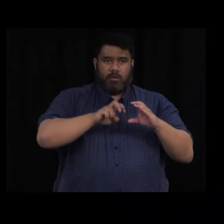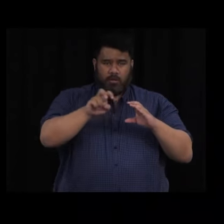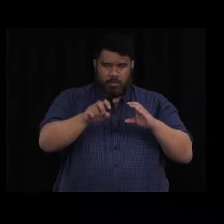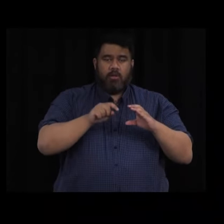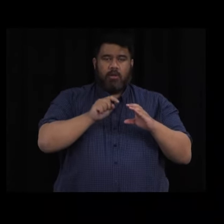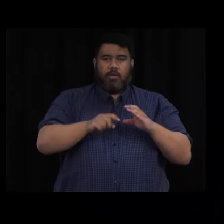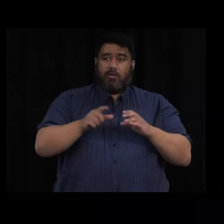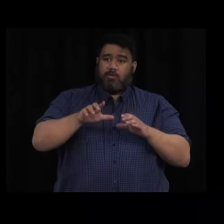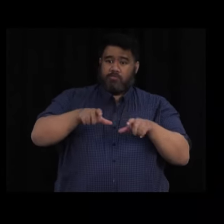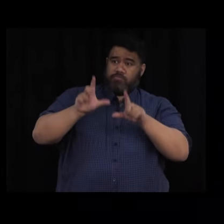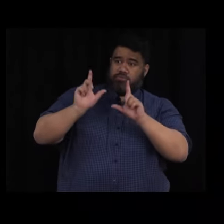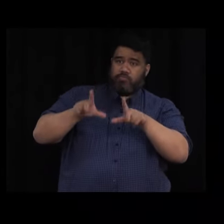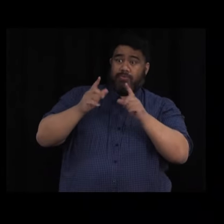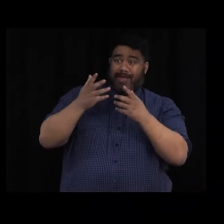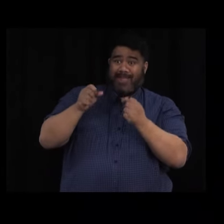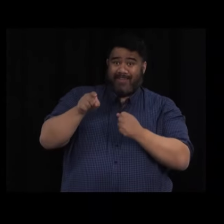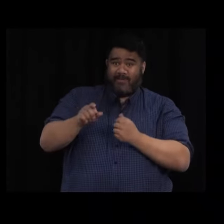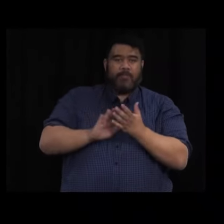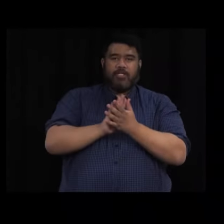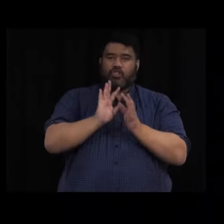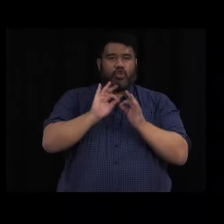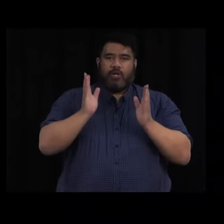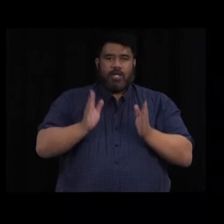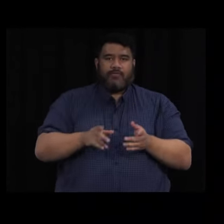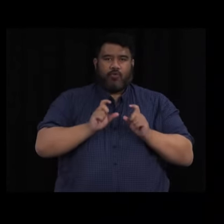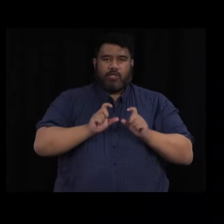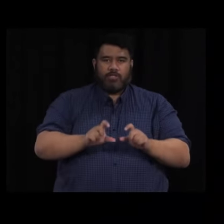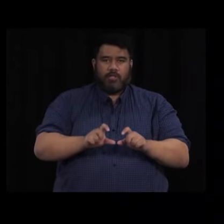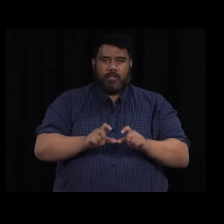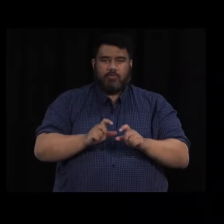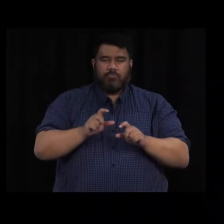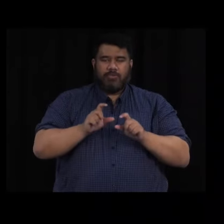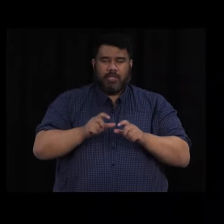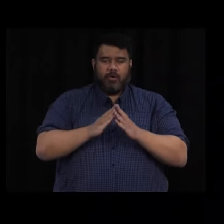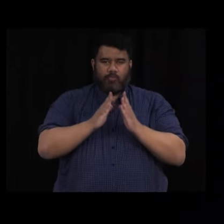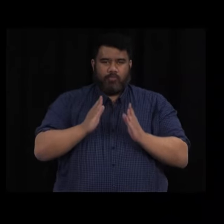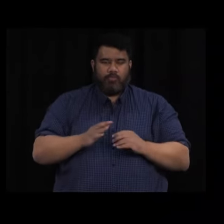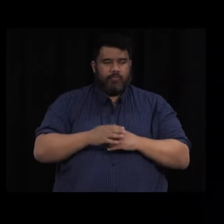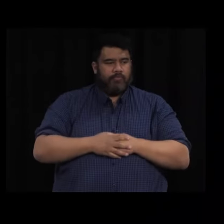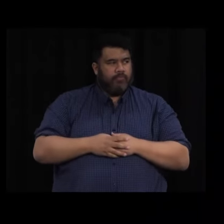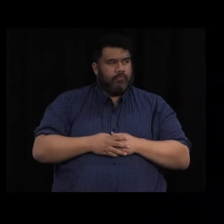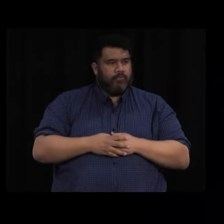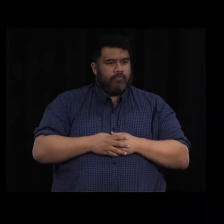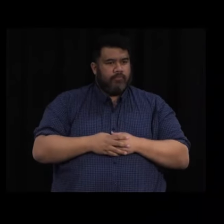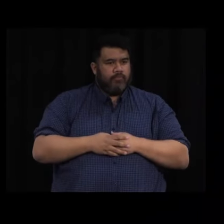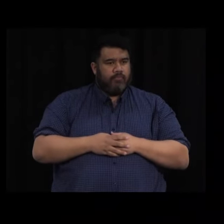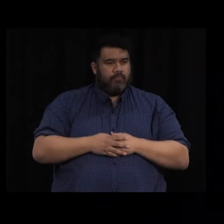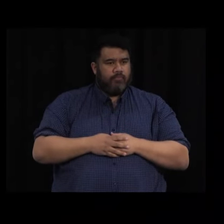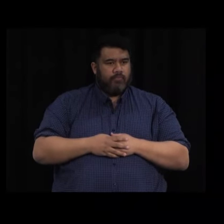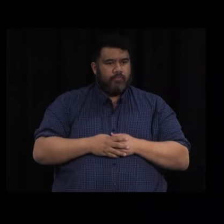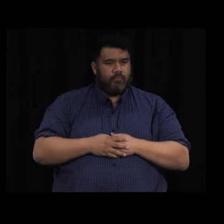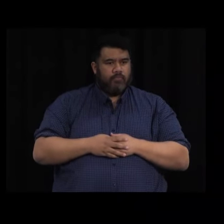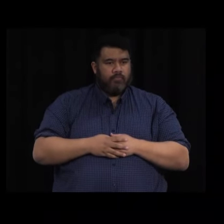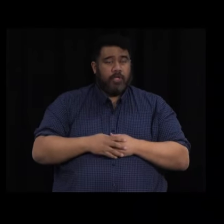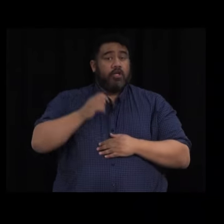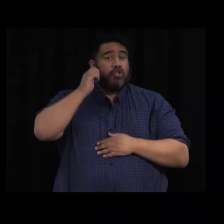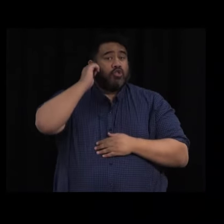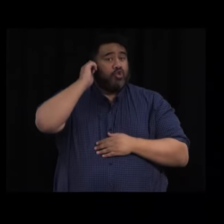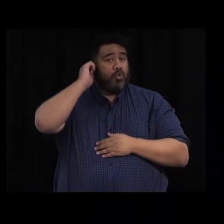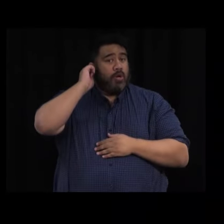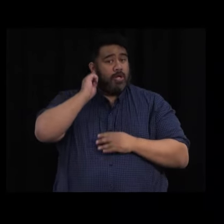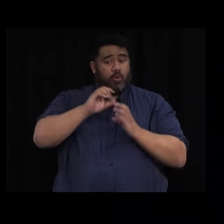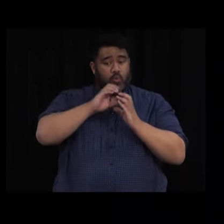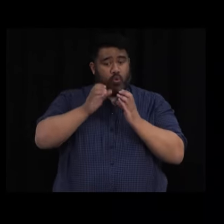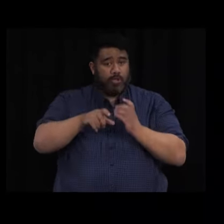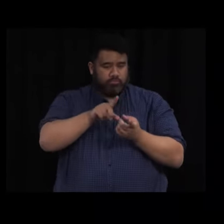on the Tauranga wastewater result. The Bay of Plenty DHB has seen a slight increase in testing numbers with around 400 people tested